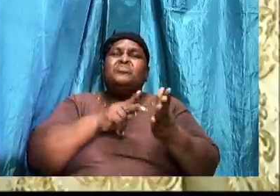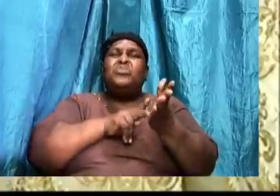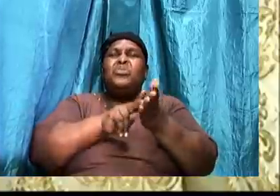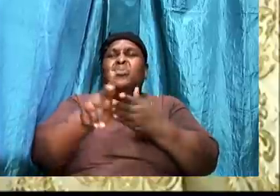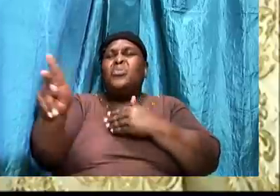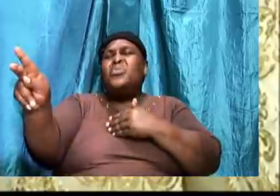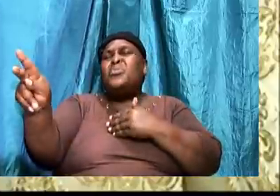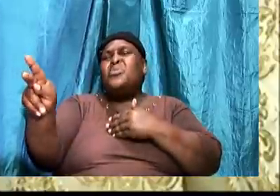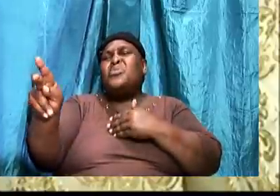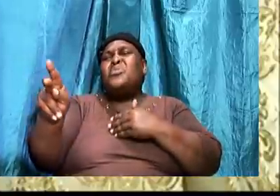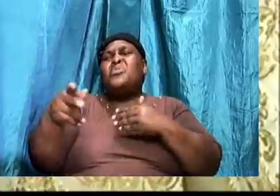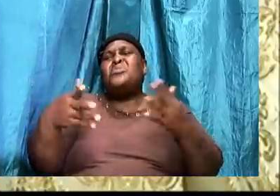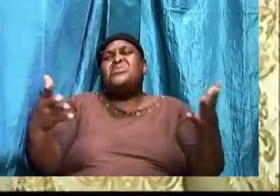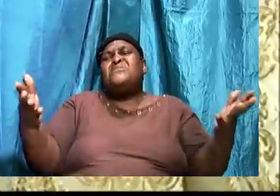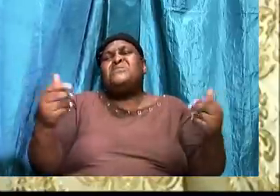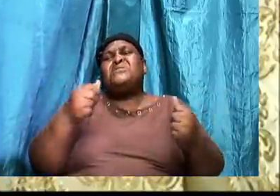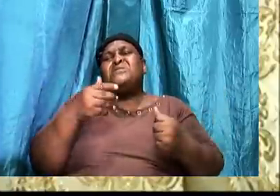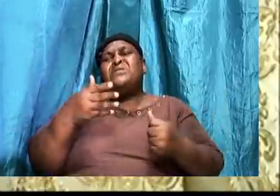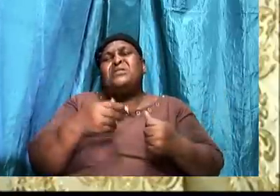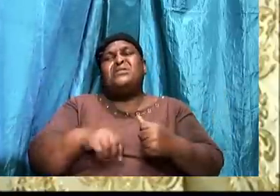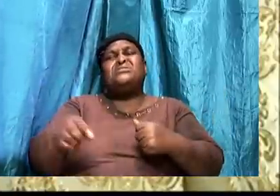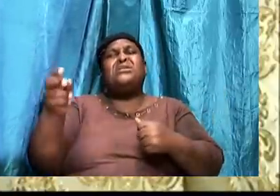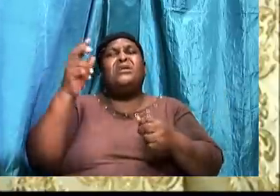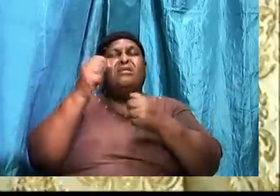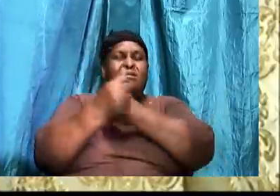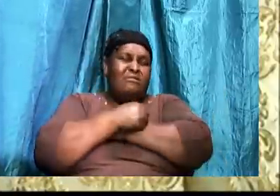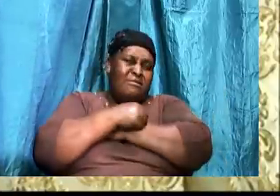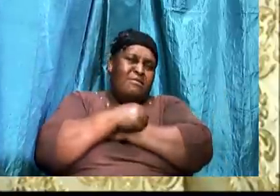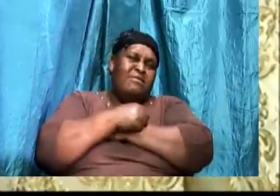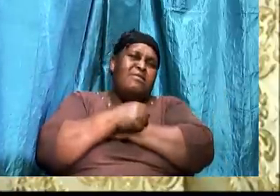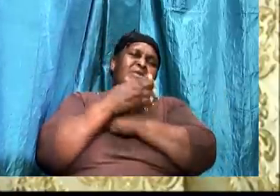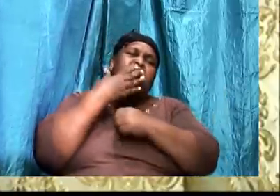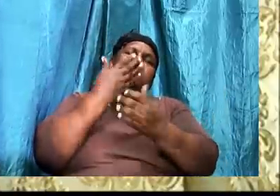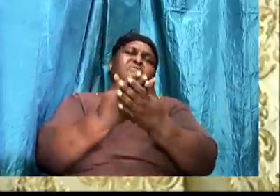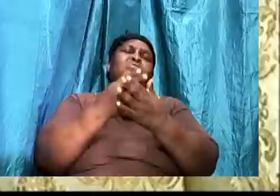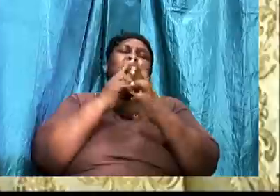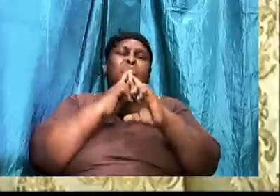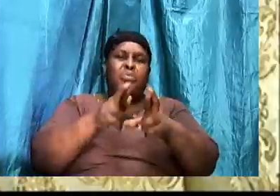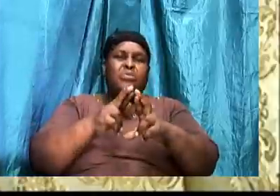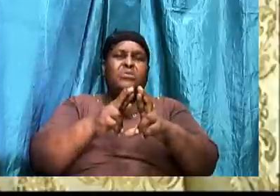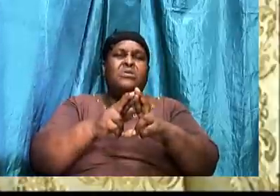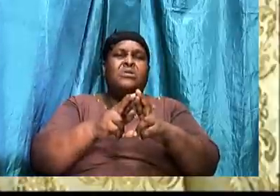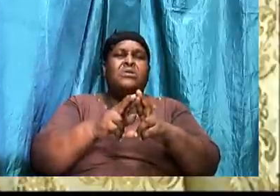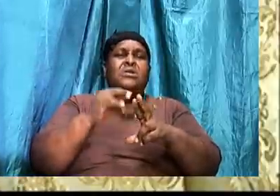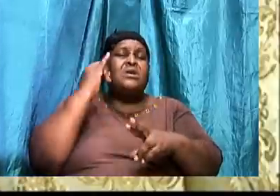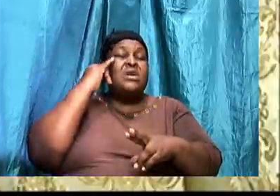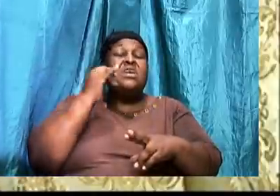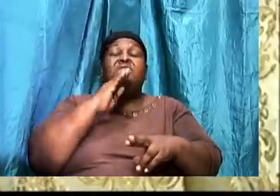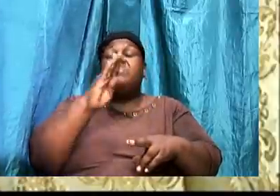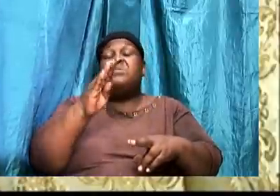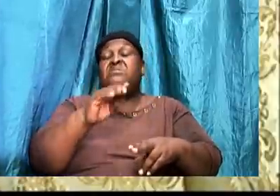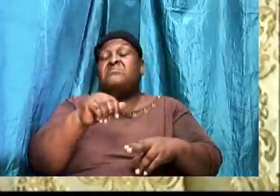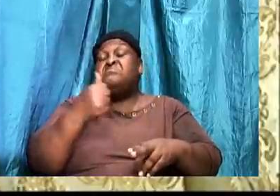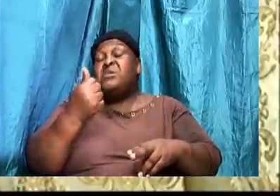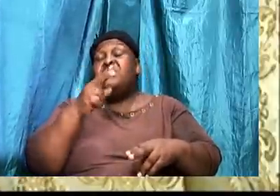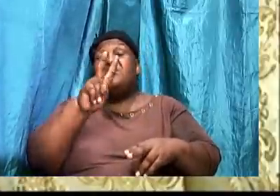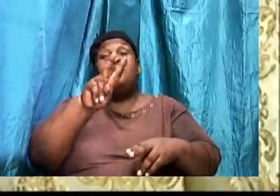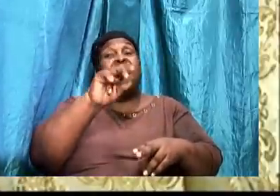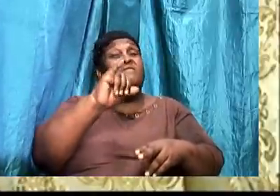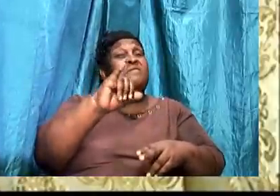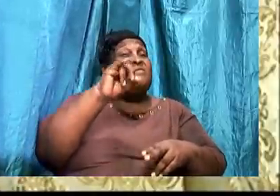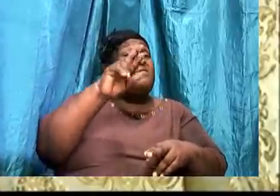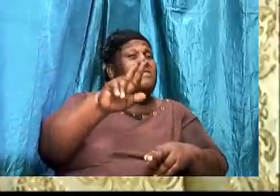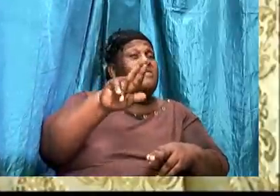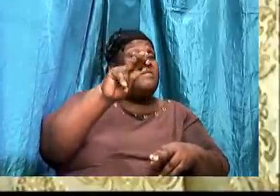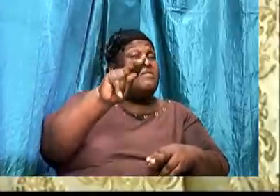things are lovely. Whatever things are of good report. If there be any virtue. And, if there be